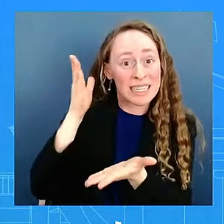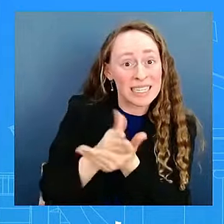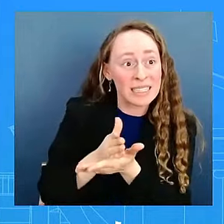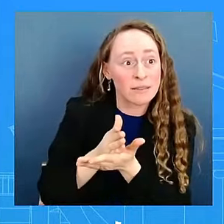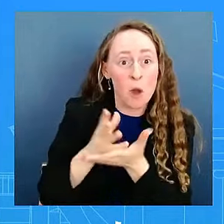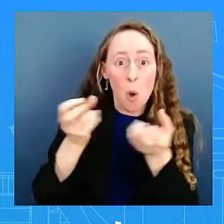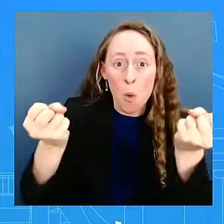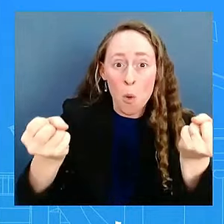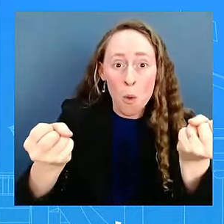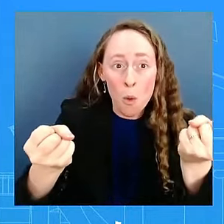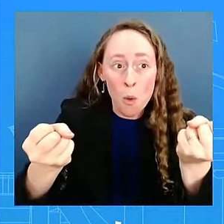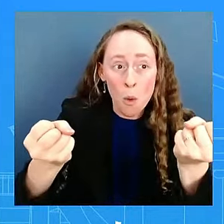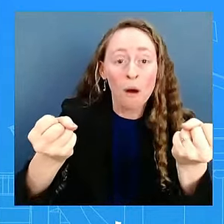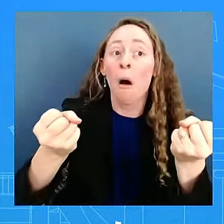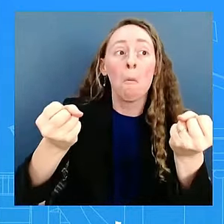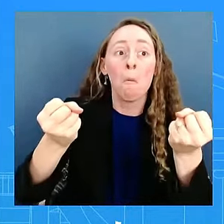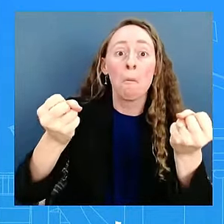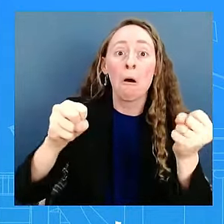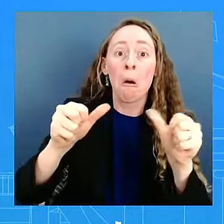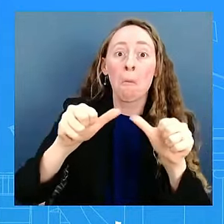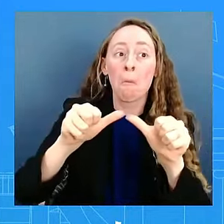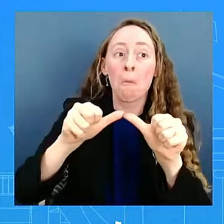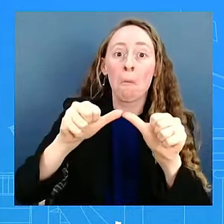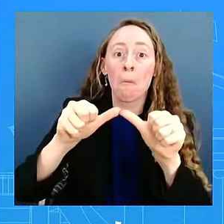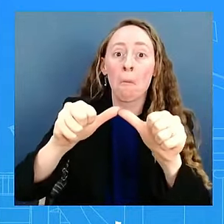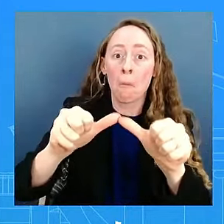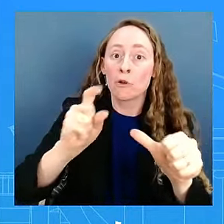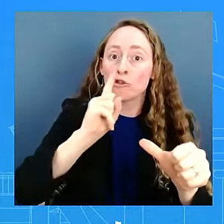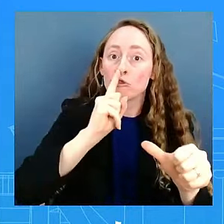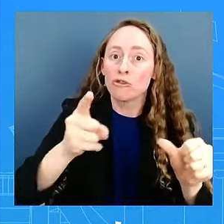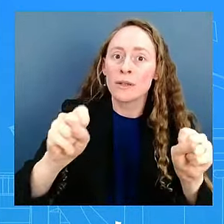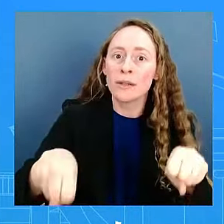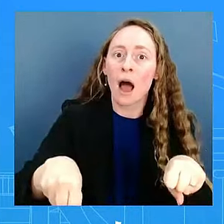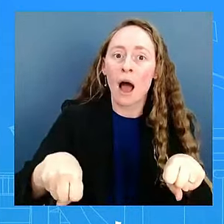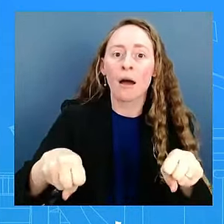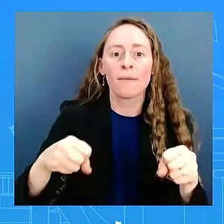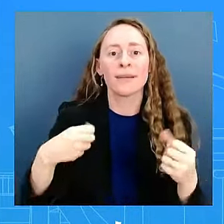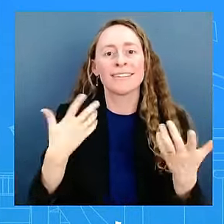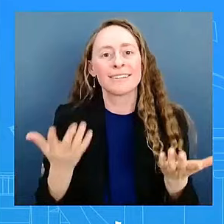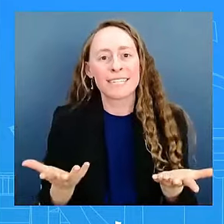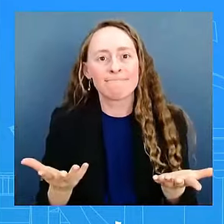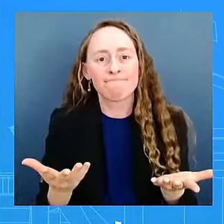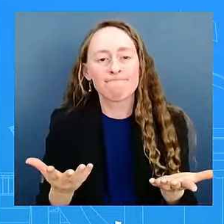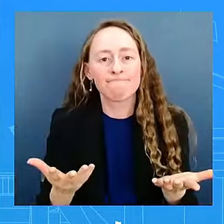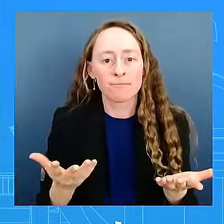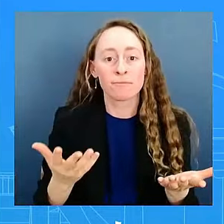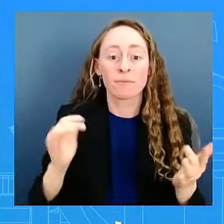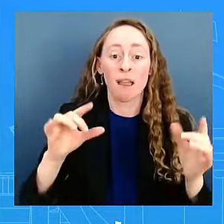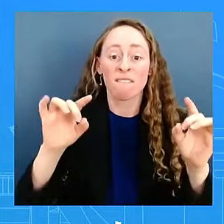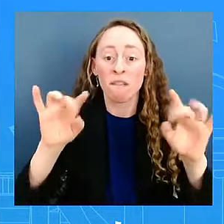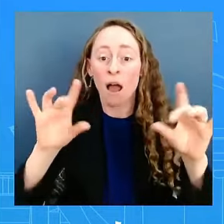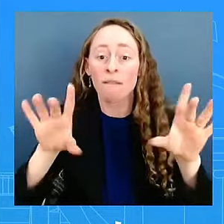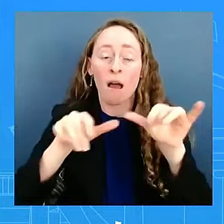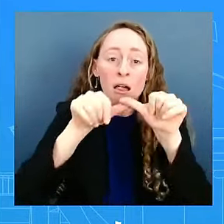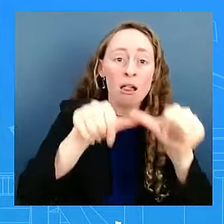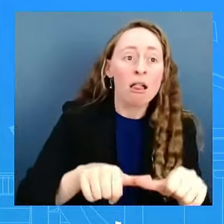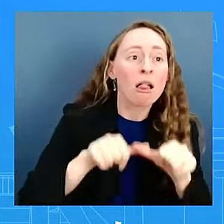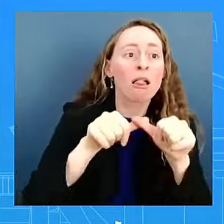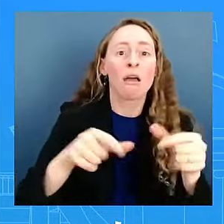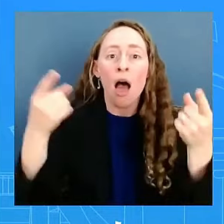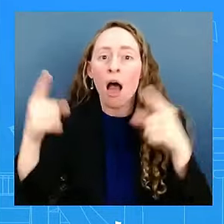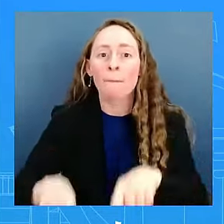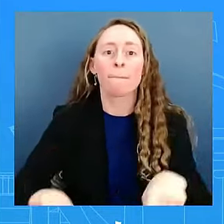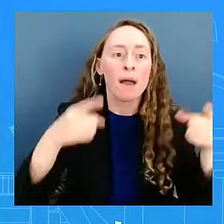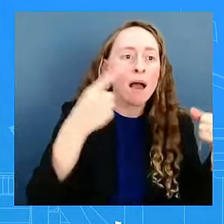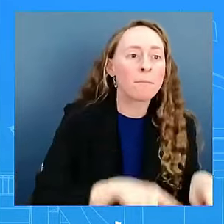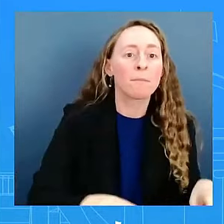When you have events, dramatic events, violent events caused by whatever actors, it certainly doesn't make the task